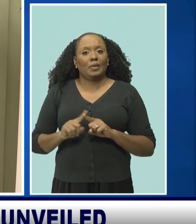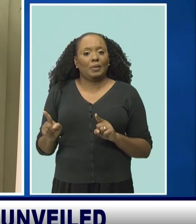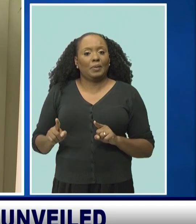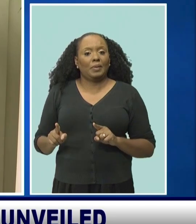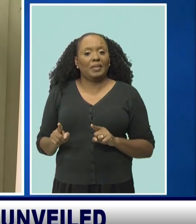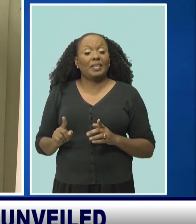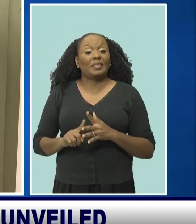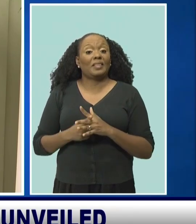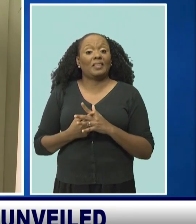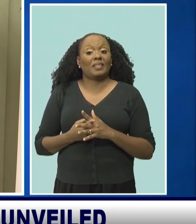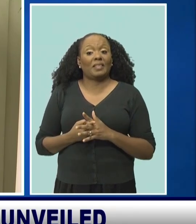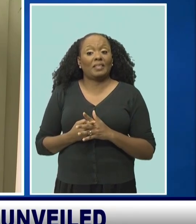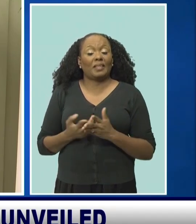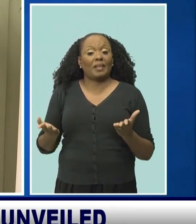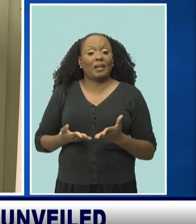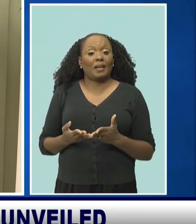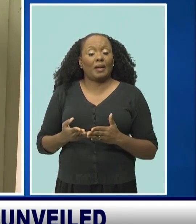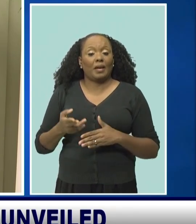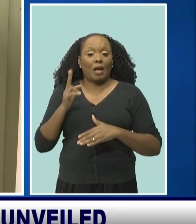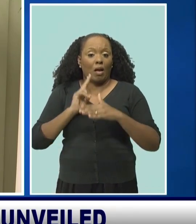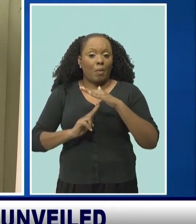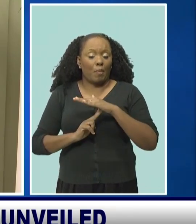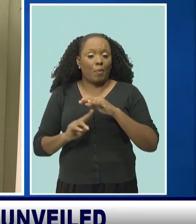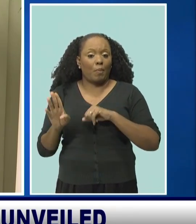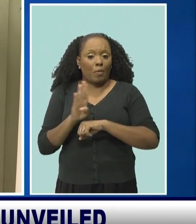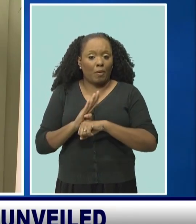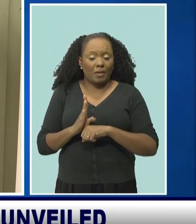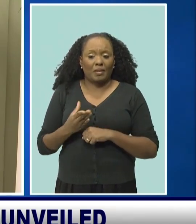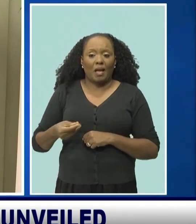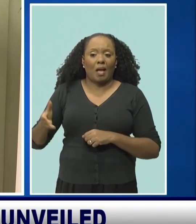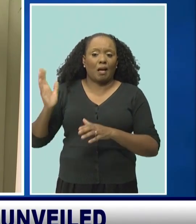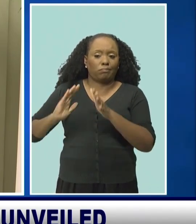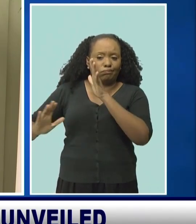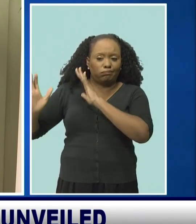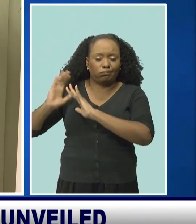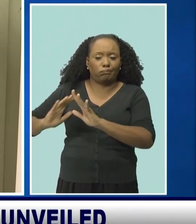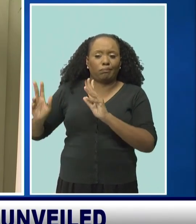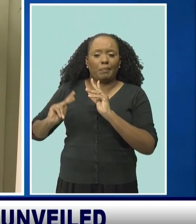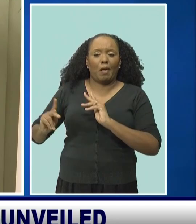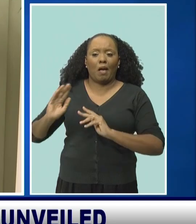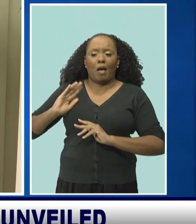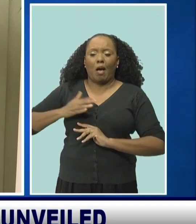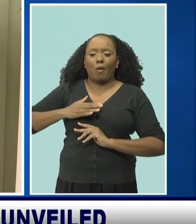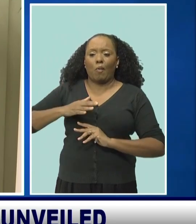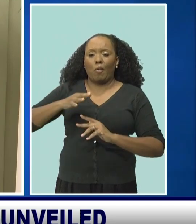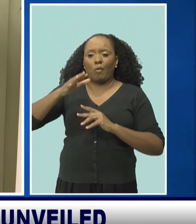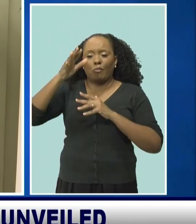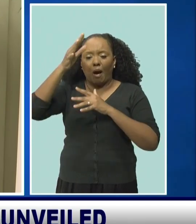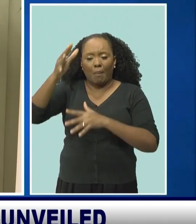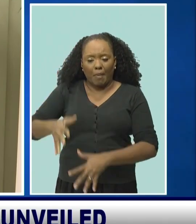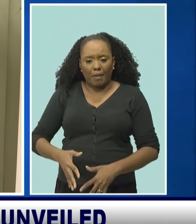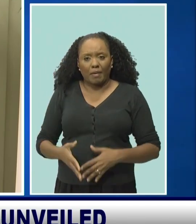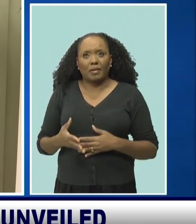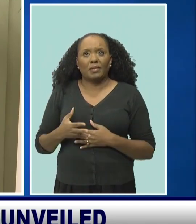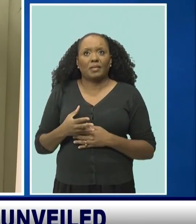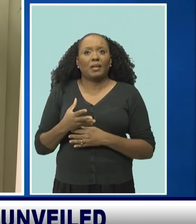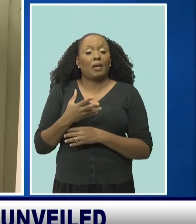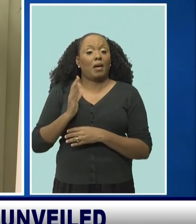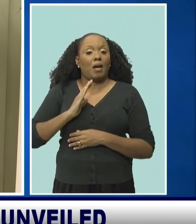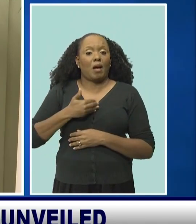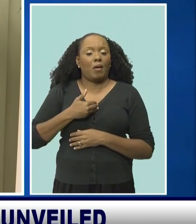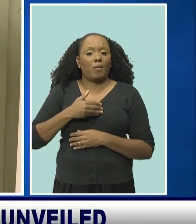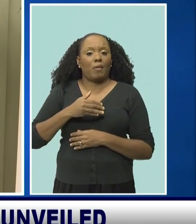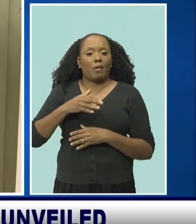Barbados and our forefathers, our great-great-grandparents, actually built a company called Mutual,